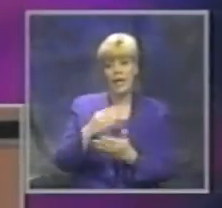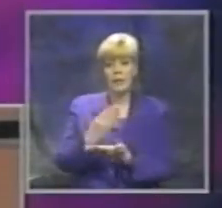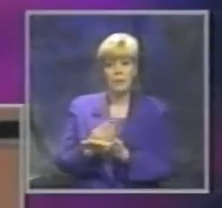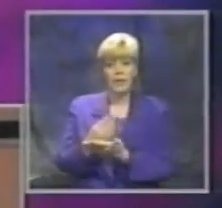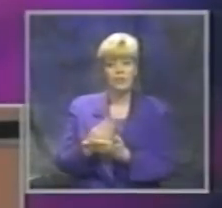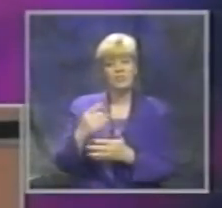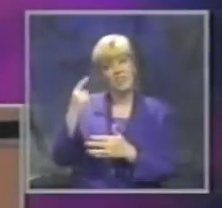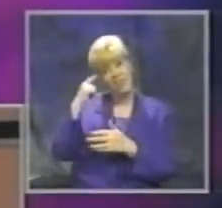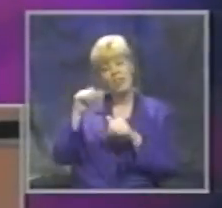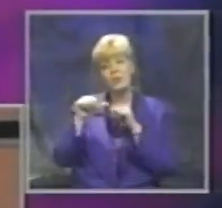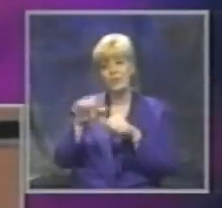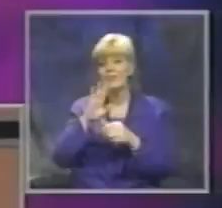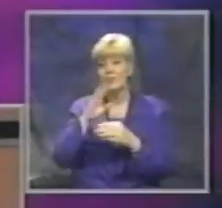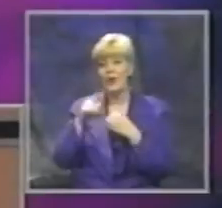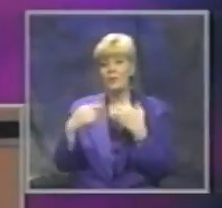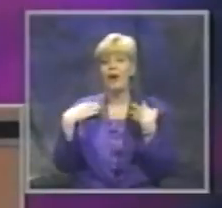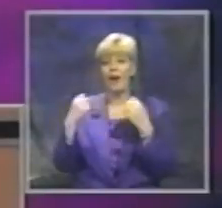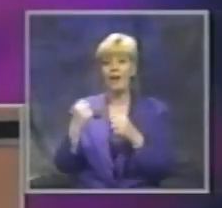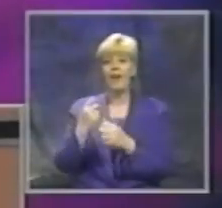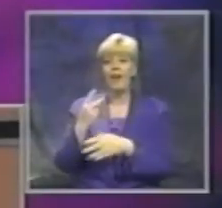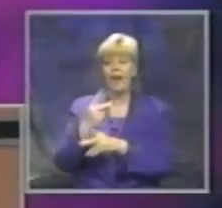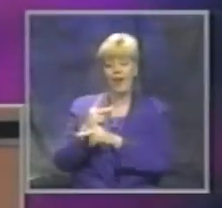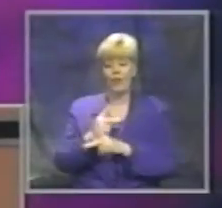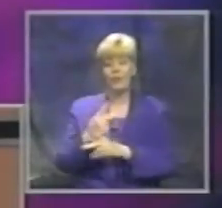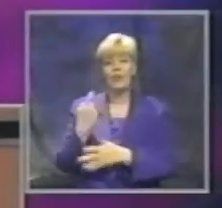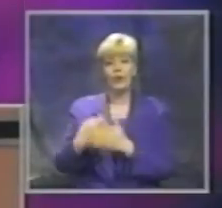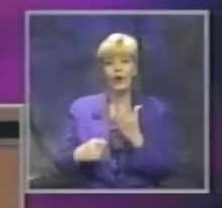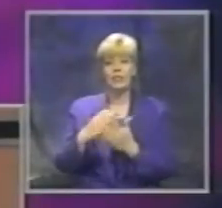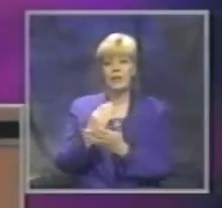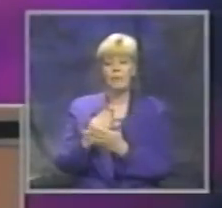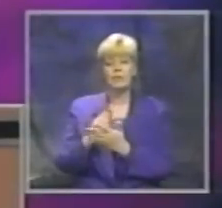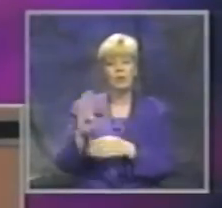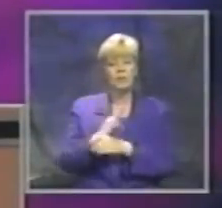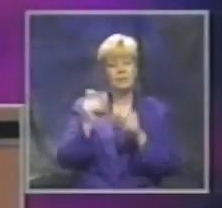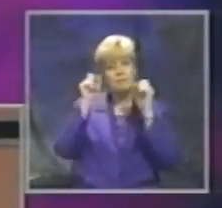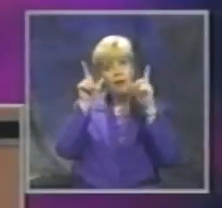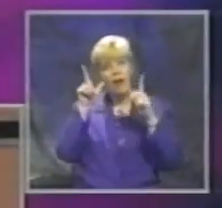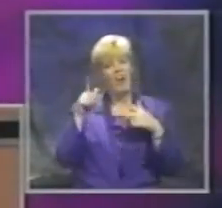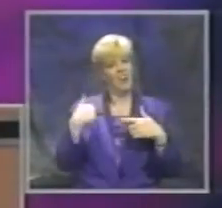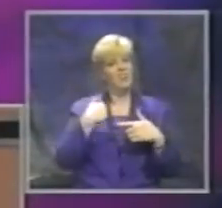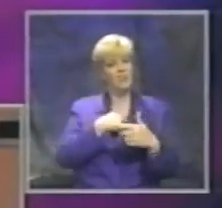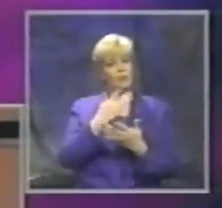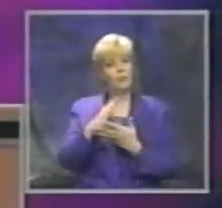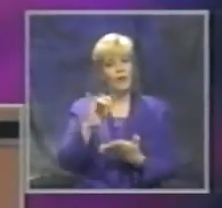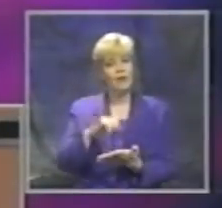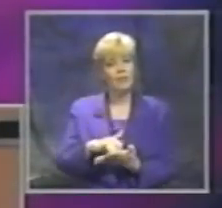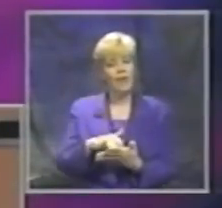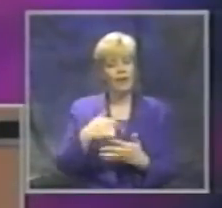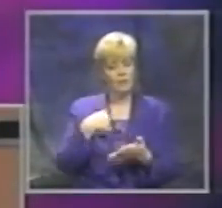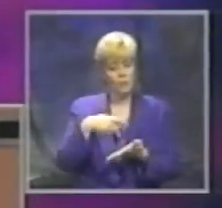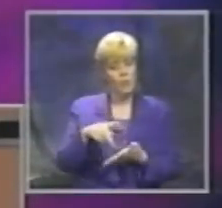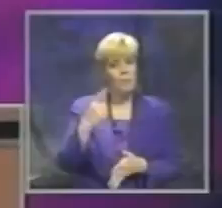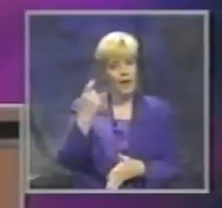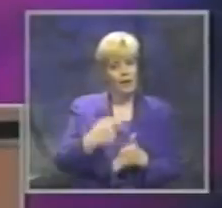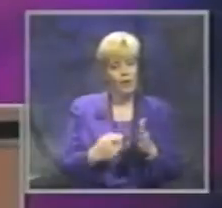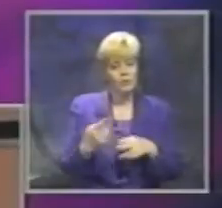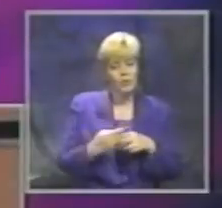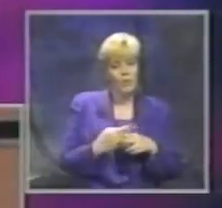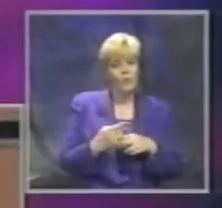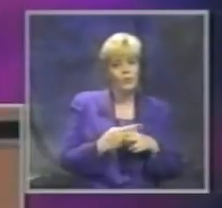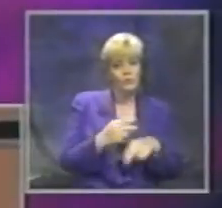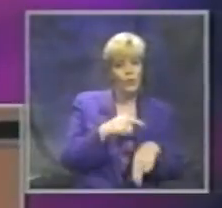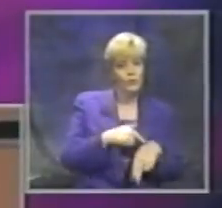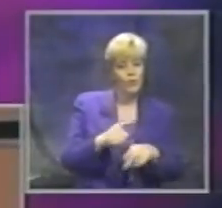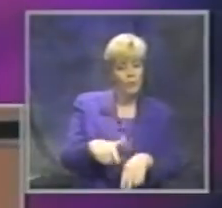I think we're still talking about health care costs and budgets. So business woke up and said, gee, we're a big part of this. We pay the cost, both short-term and